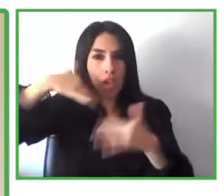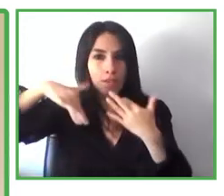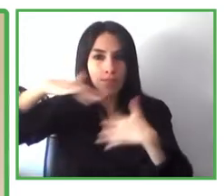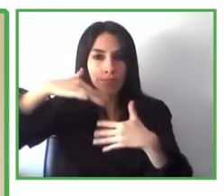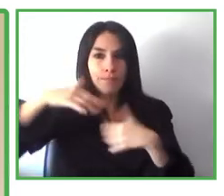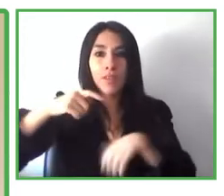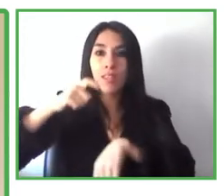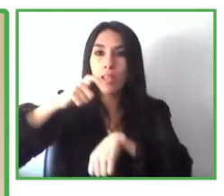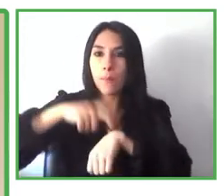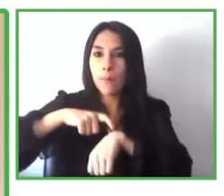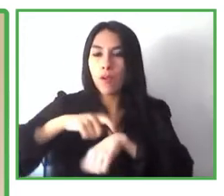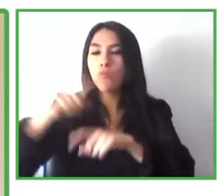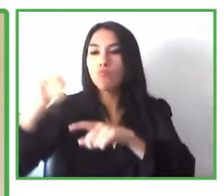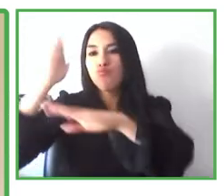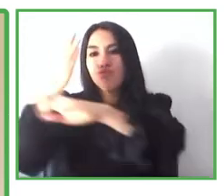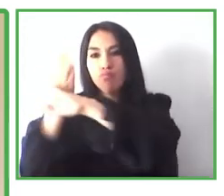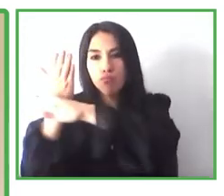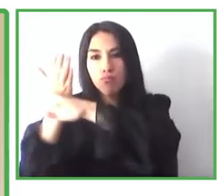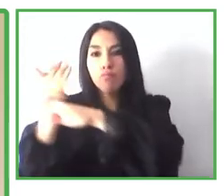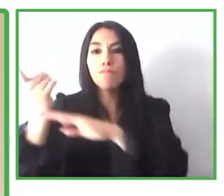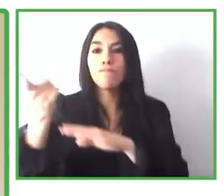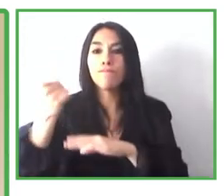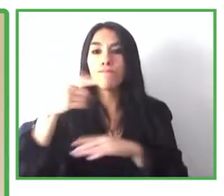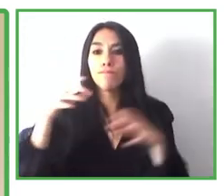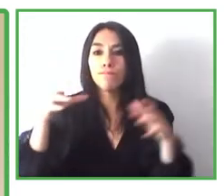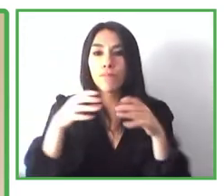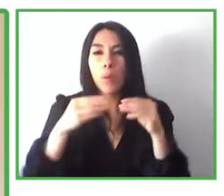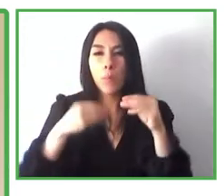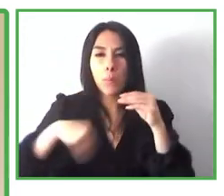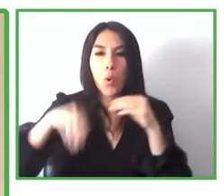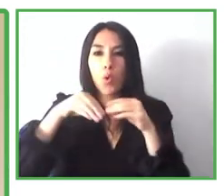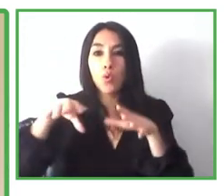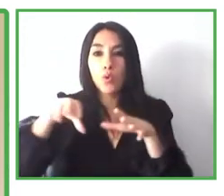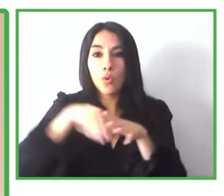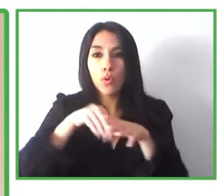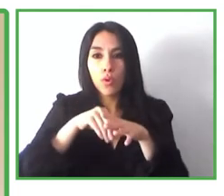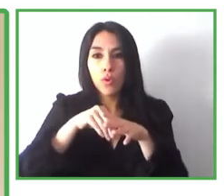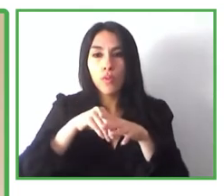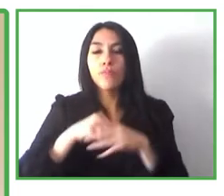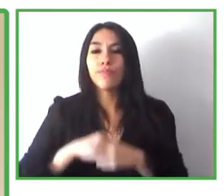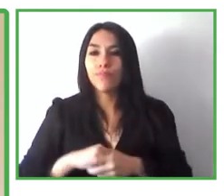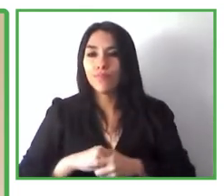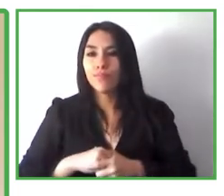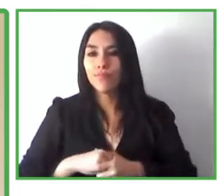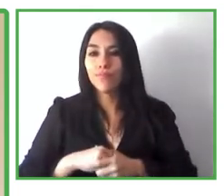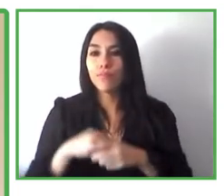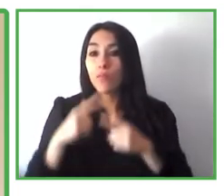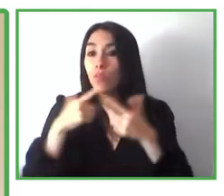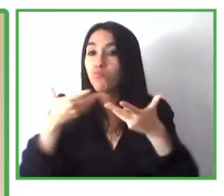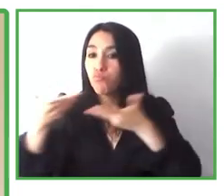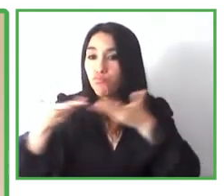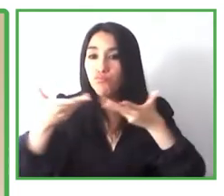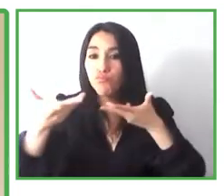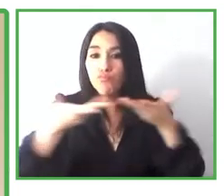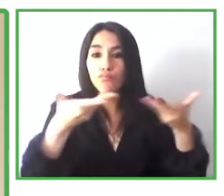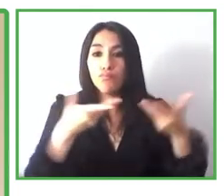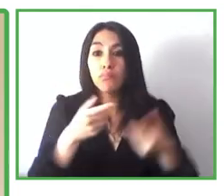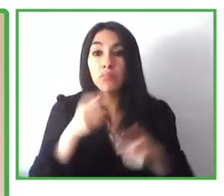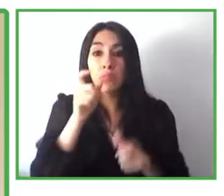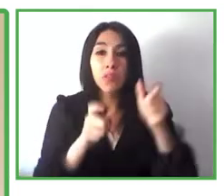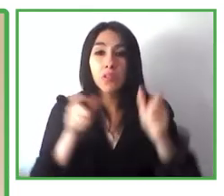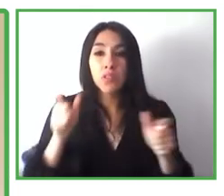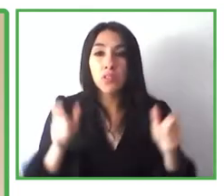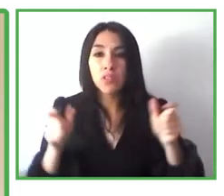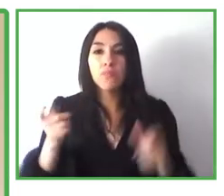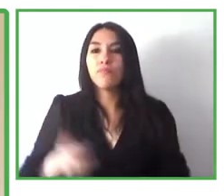interior spaces that are more inclusive, especially adapted to the needs and preferences of all people. We are going